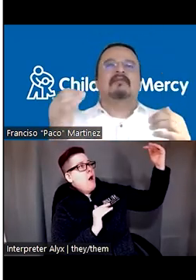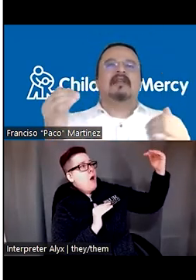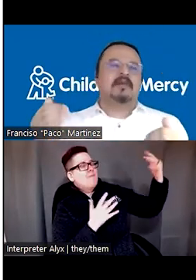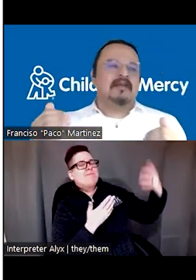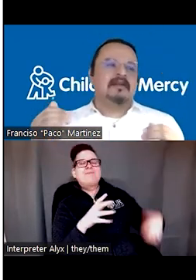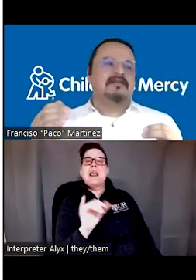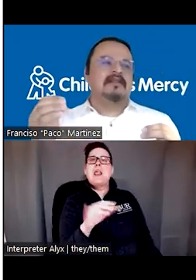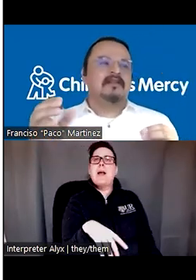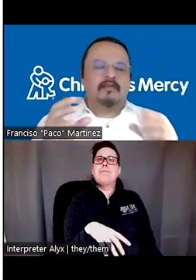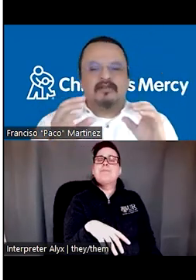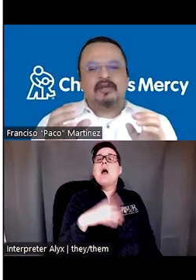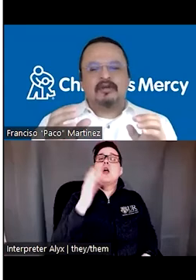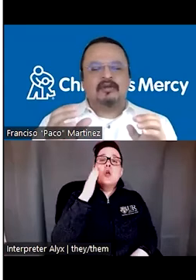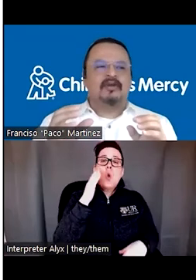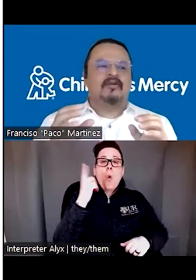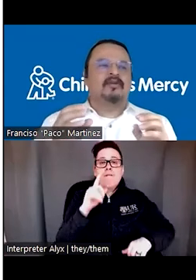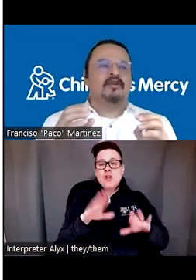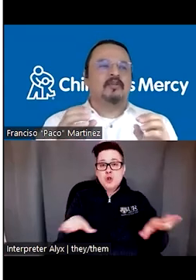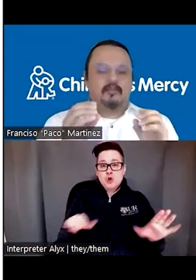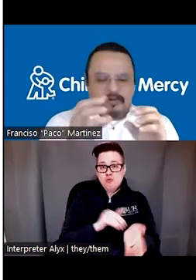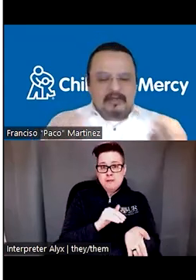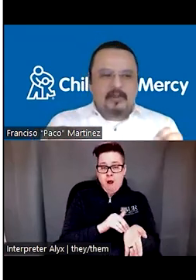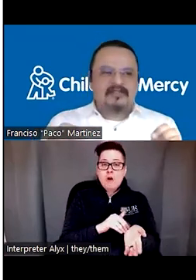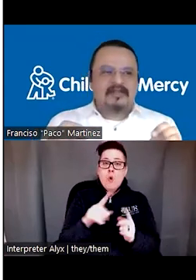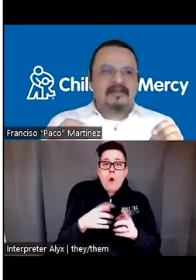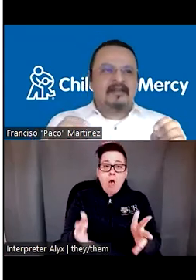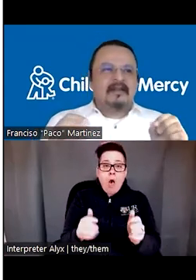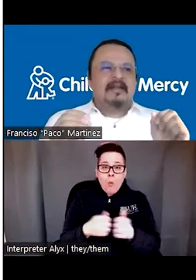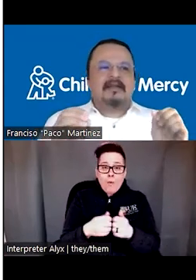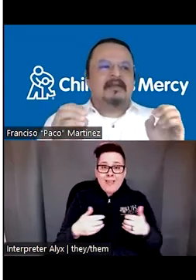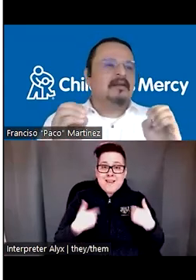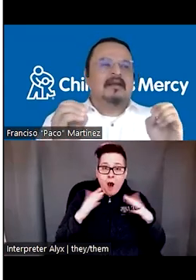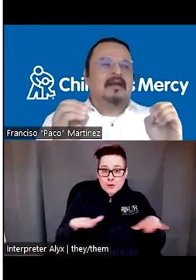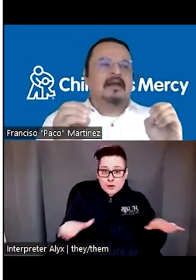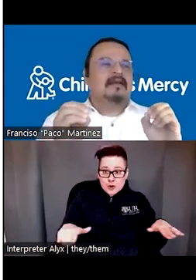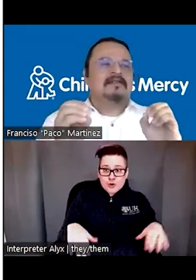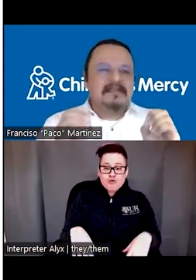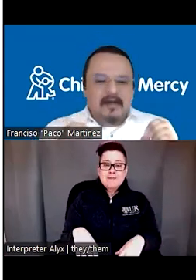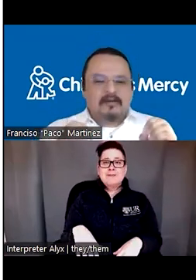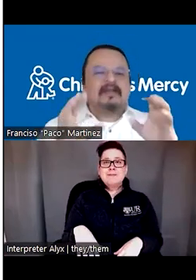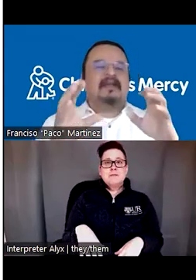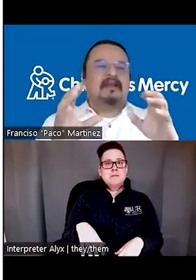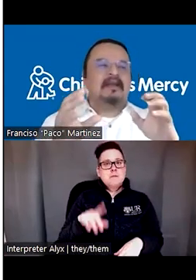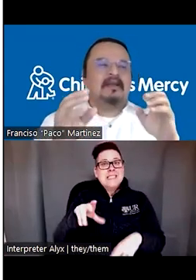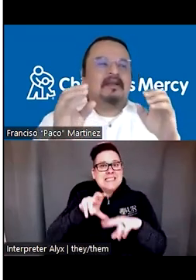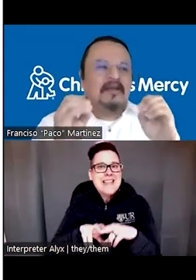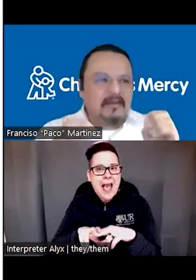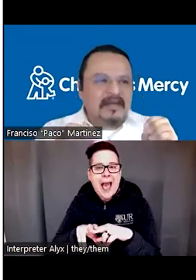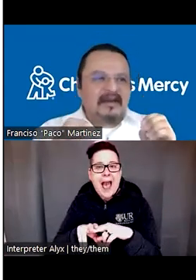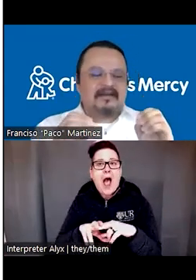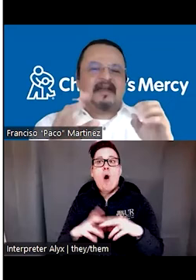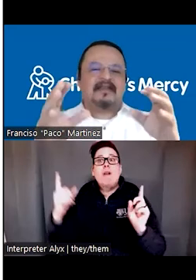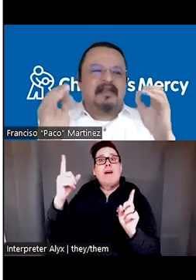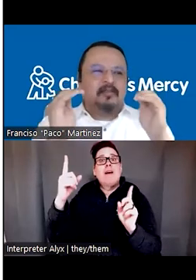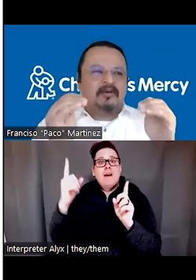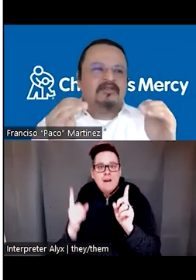almost like in pediatrics, they tell you, when you talk to your, to your little patient, like, uh, sit down, uh, look at them